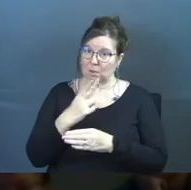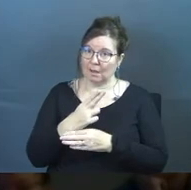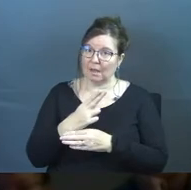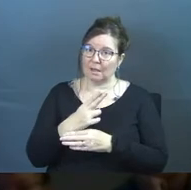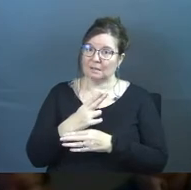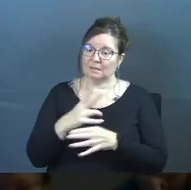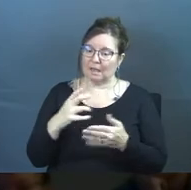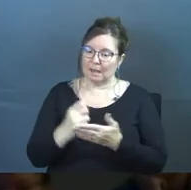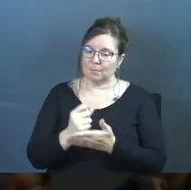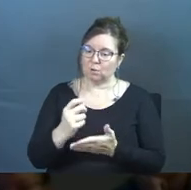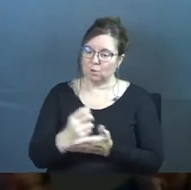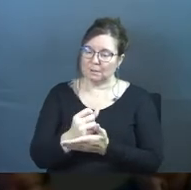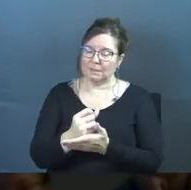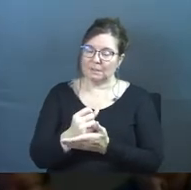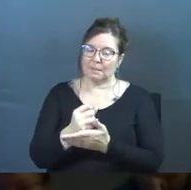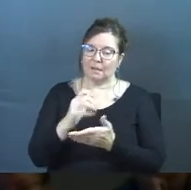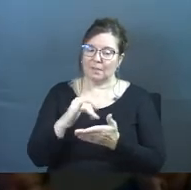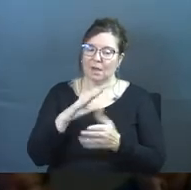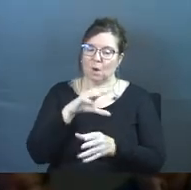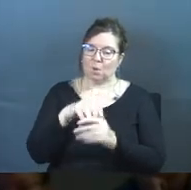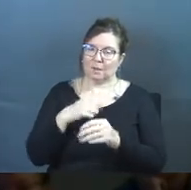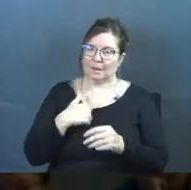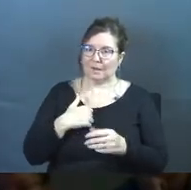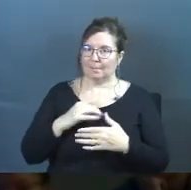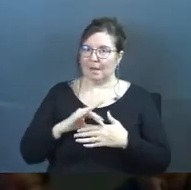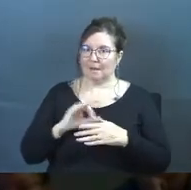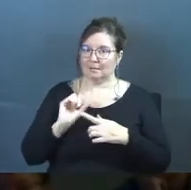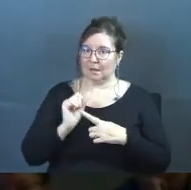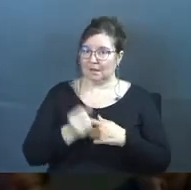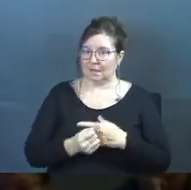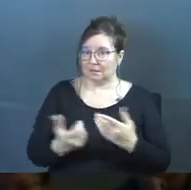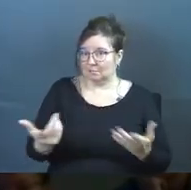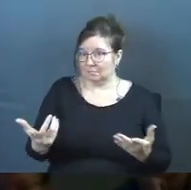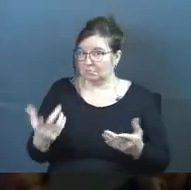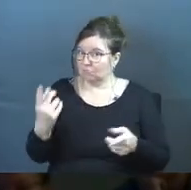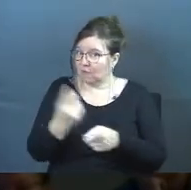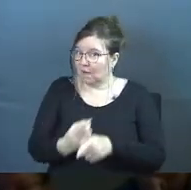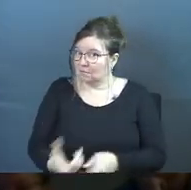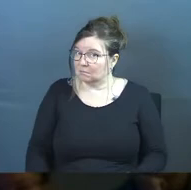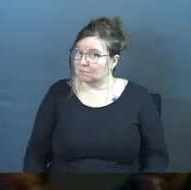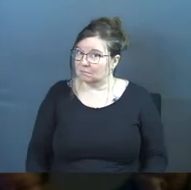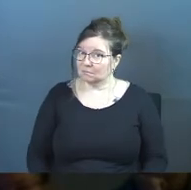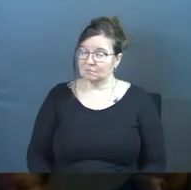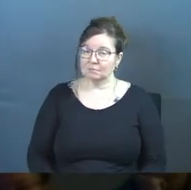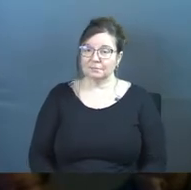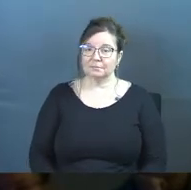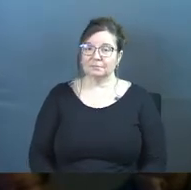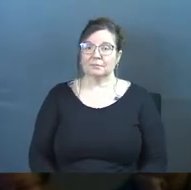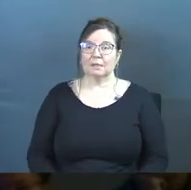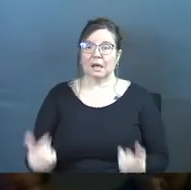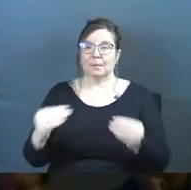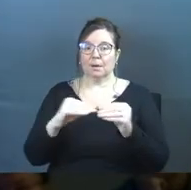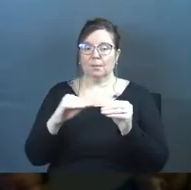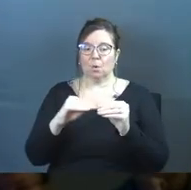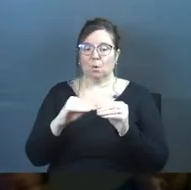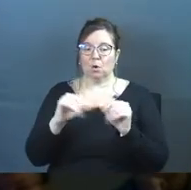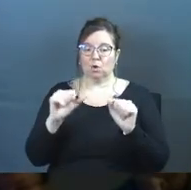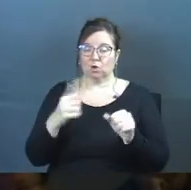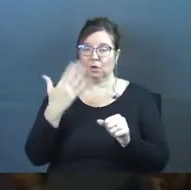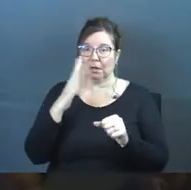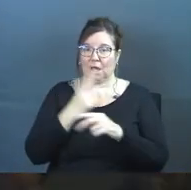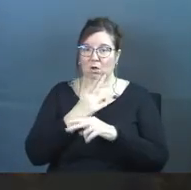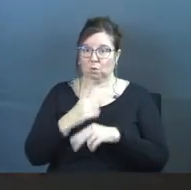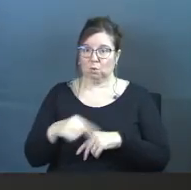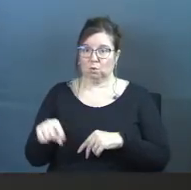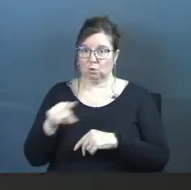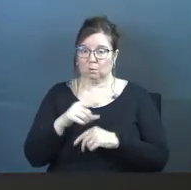the opportunities that are within my context? Right? How much more could God